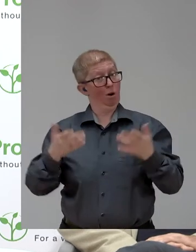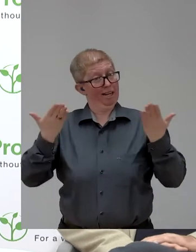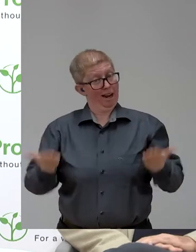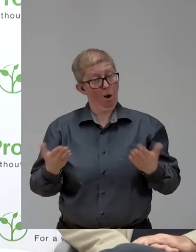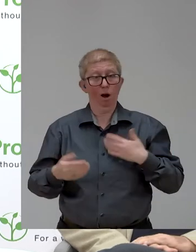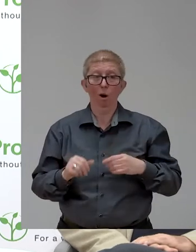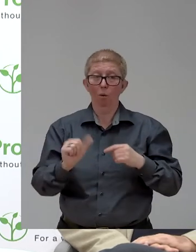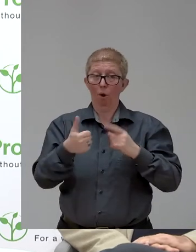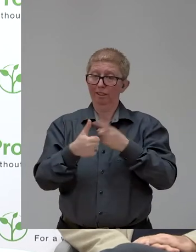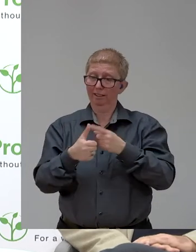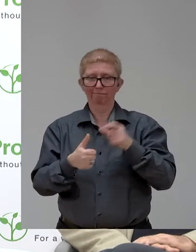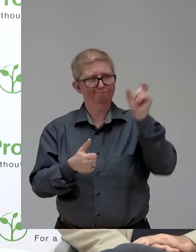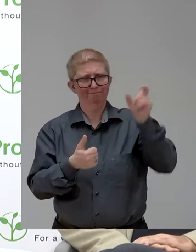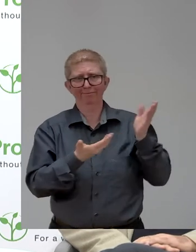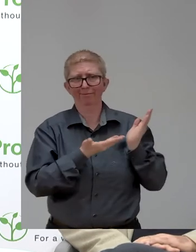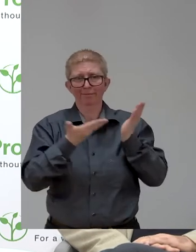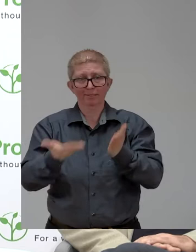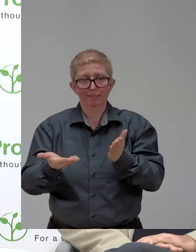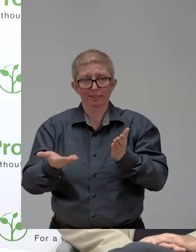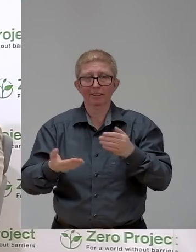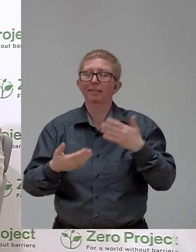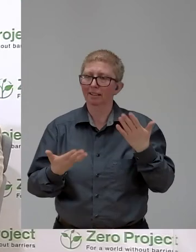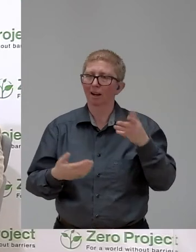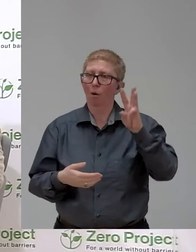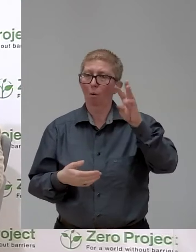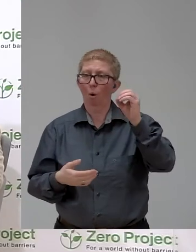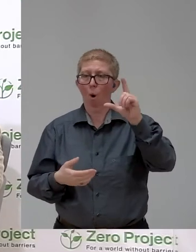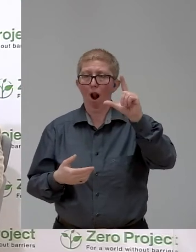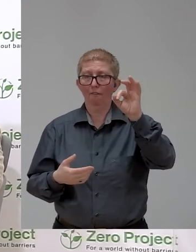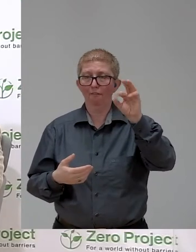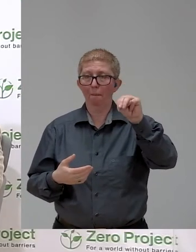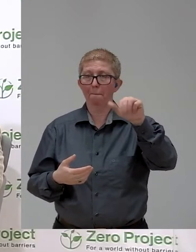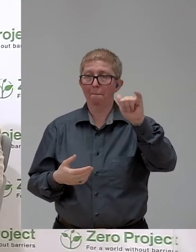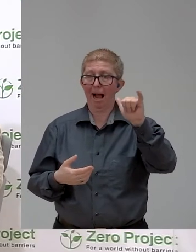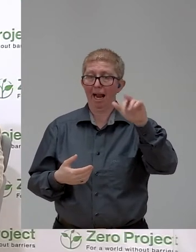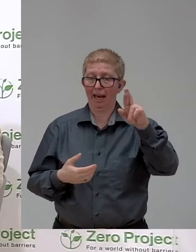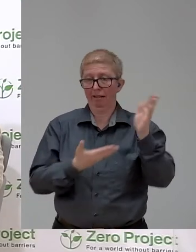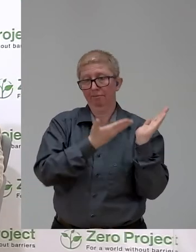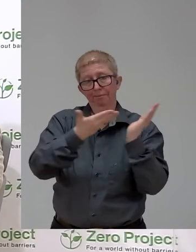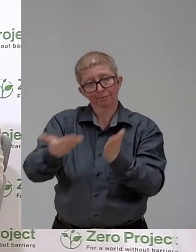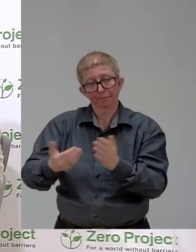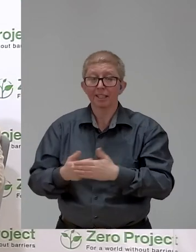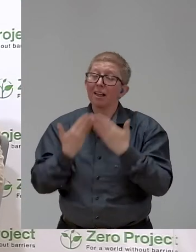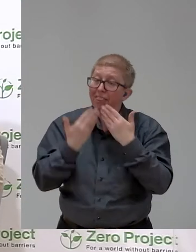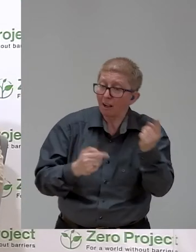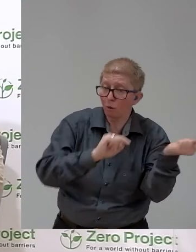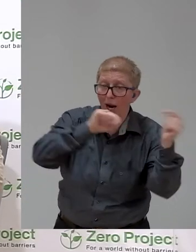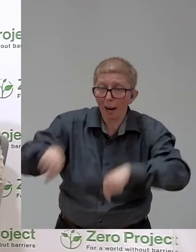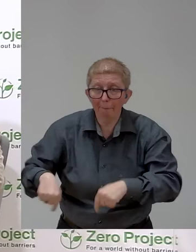guest this morning, Franz Wolfmeier. Thank you for coming, Franz. And please, let's start with the videos now.